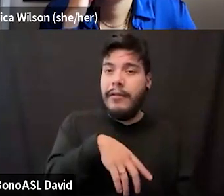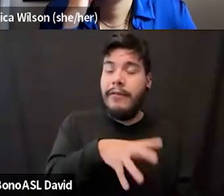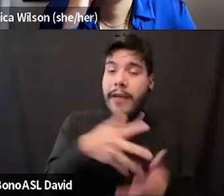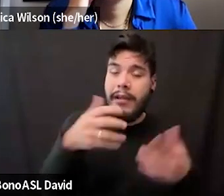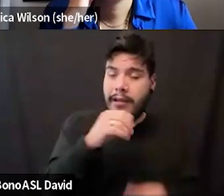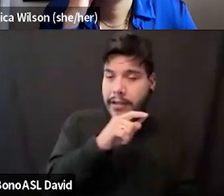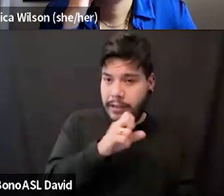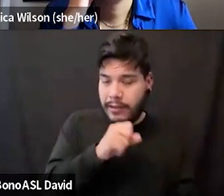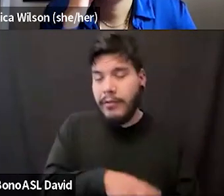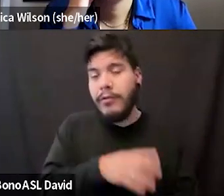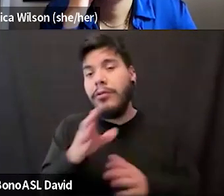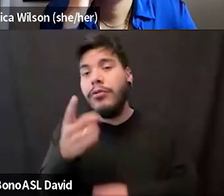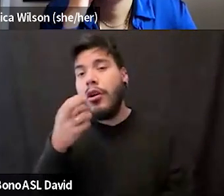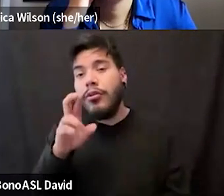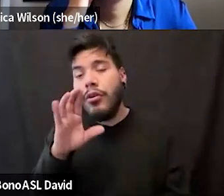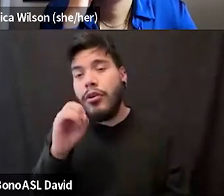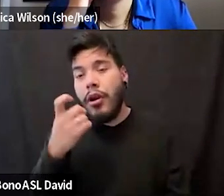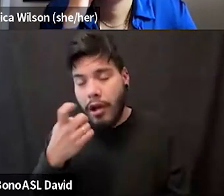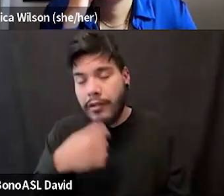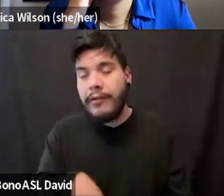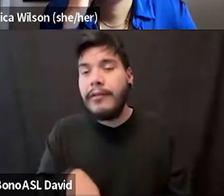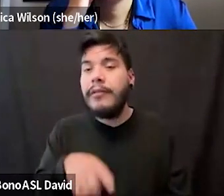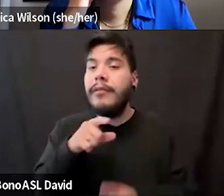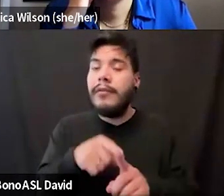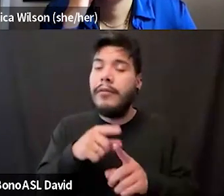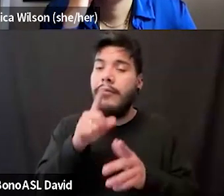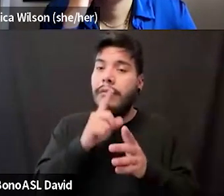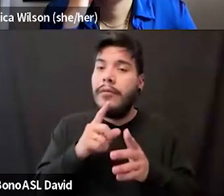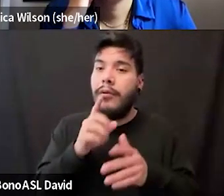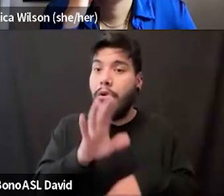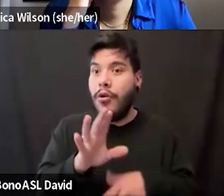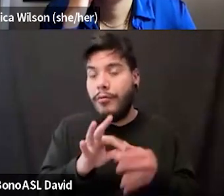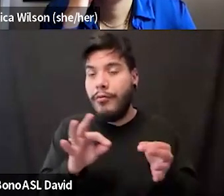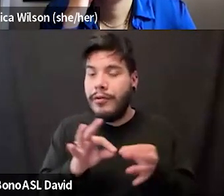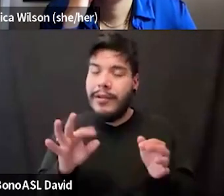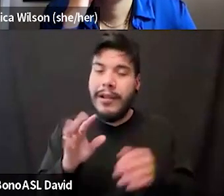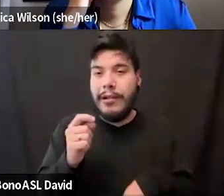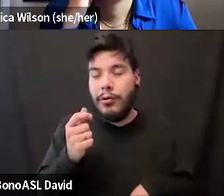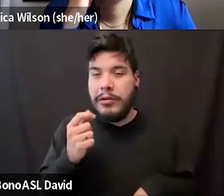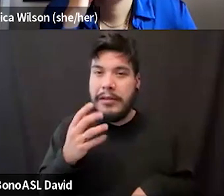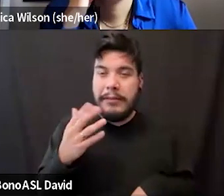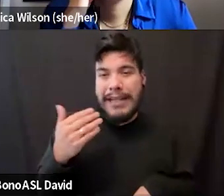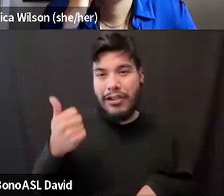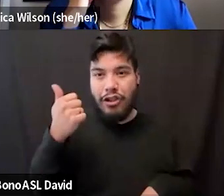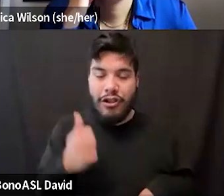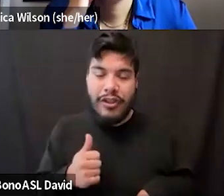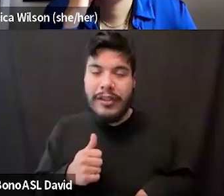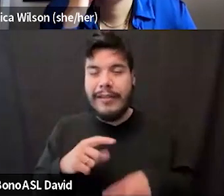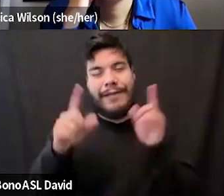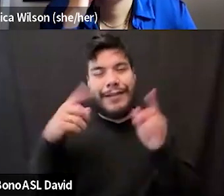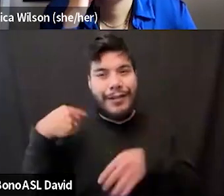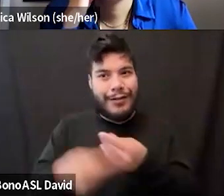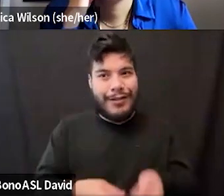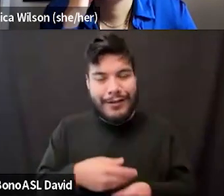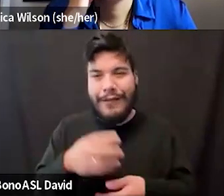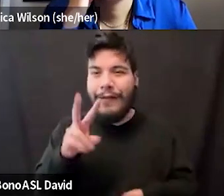we've interviewed Dr. E.K. Dauphin, who is as someone who is in her words, a little spicier. So a different generation voice, giving us